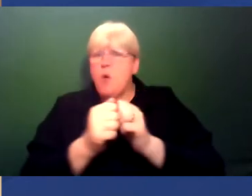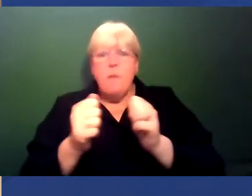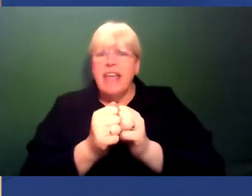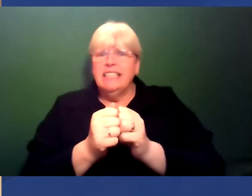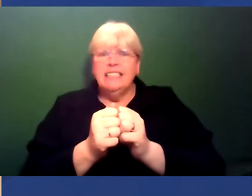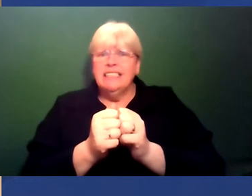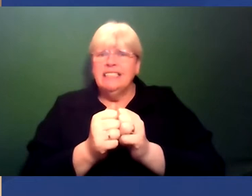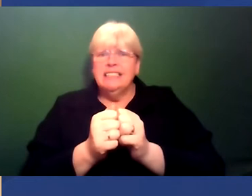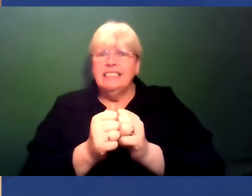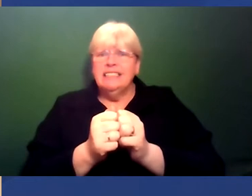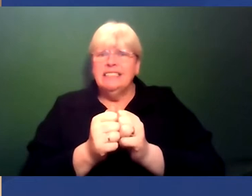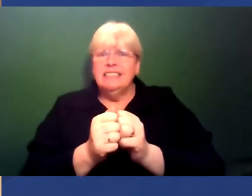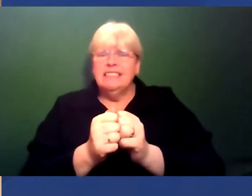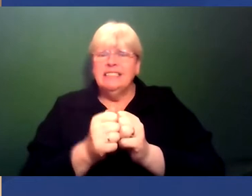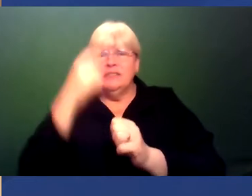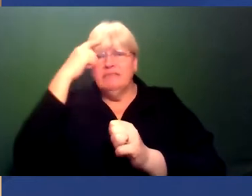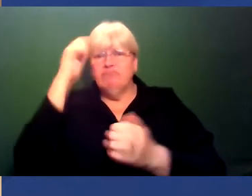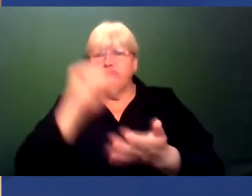bring on somebody.